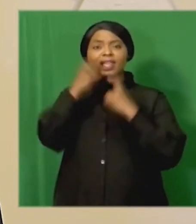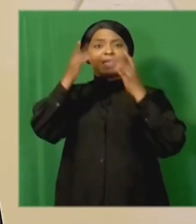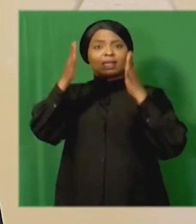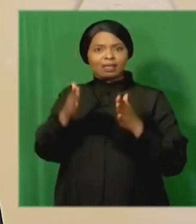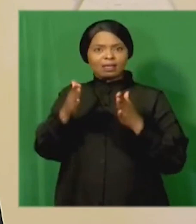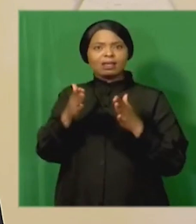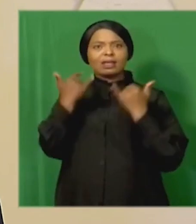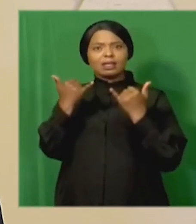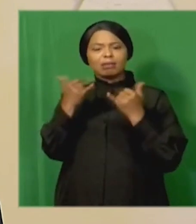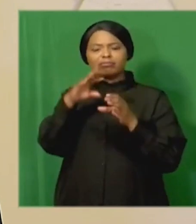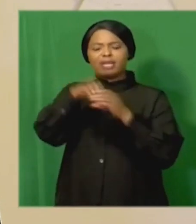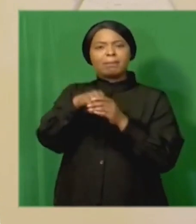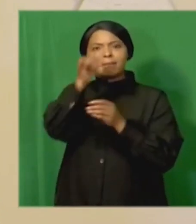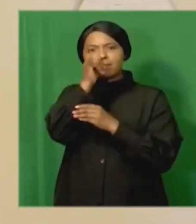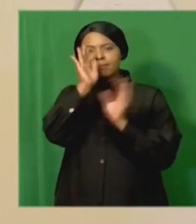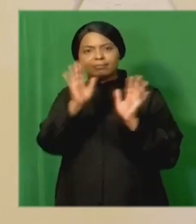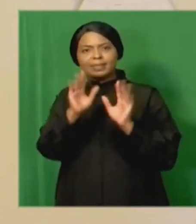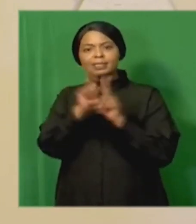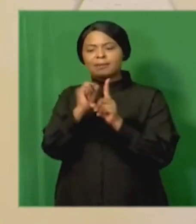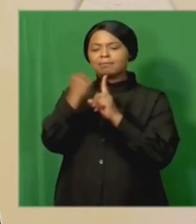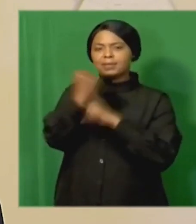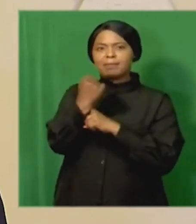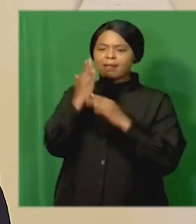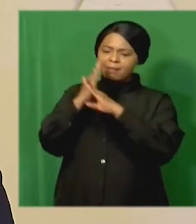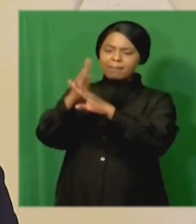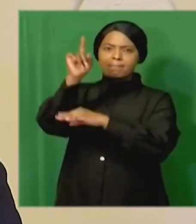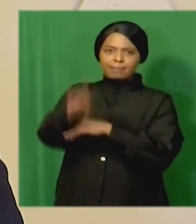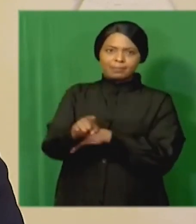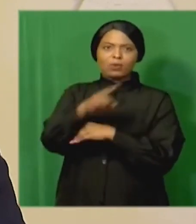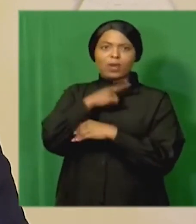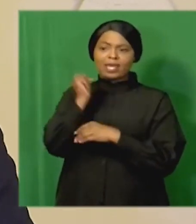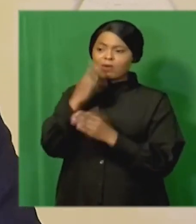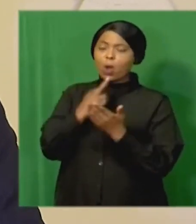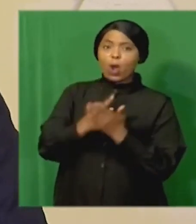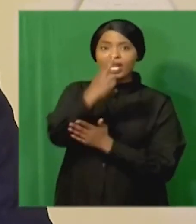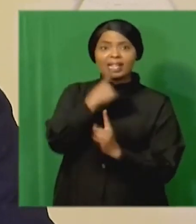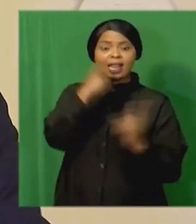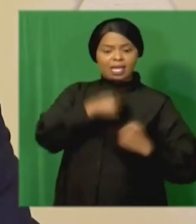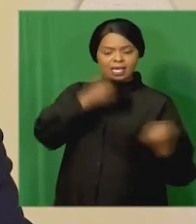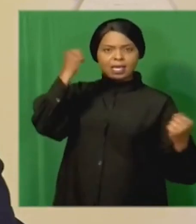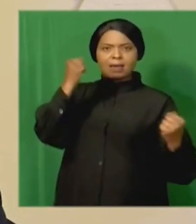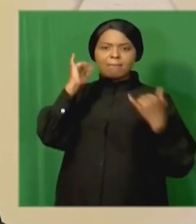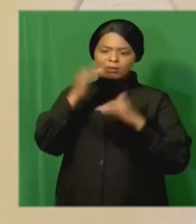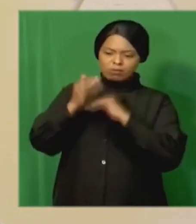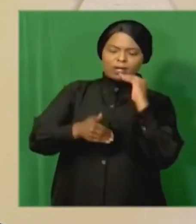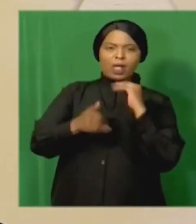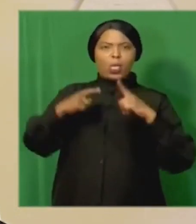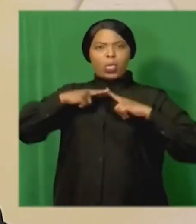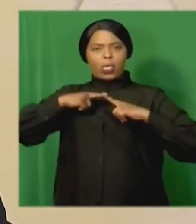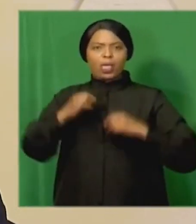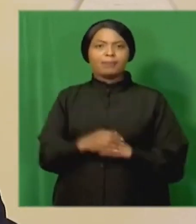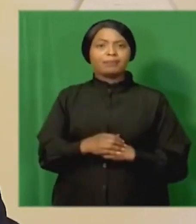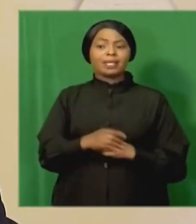from criminal or civil action arising from honest disclosures the commission made